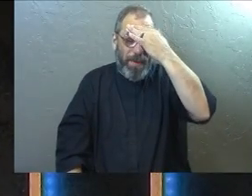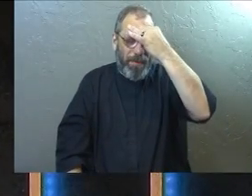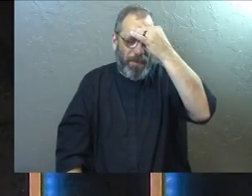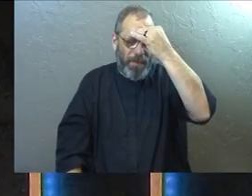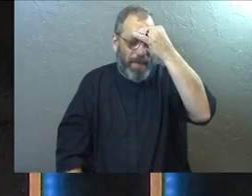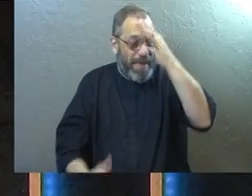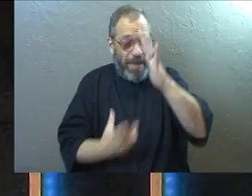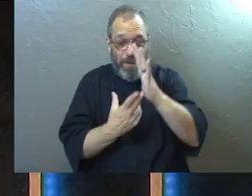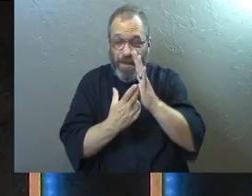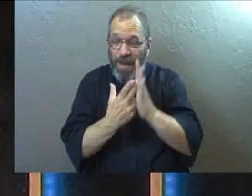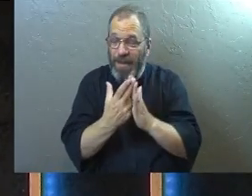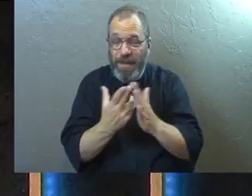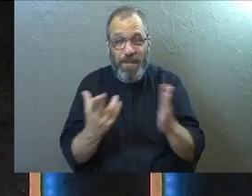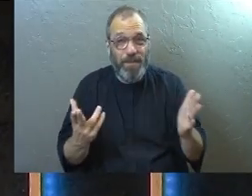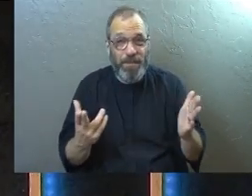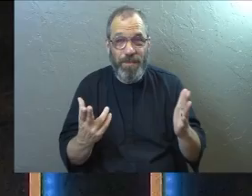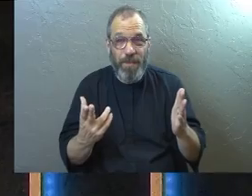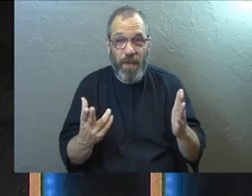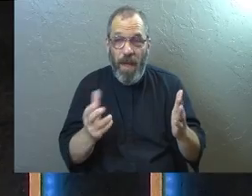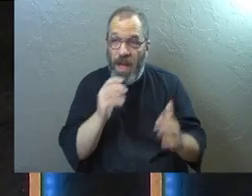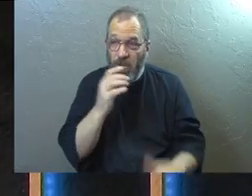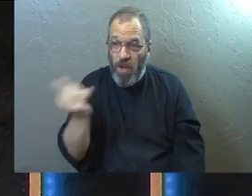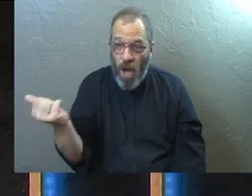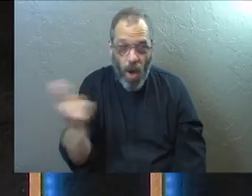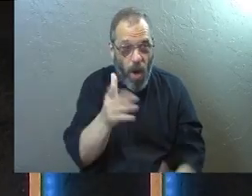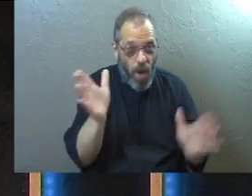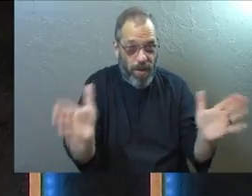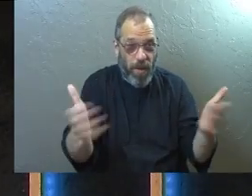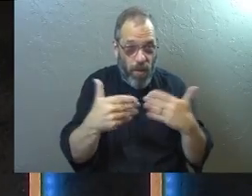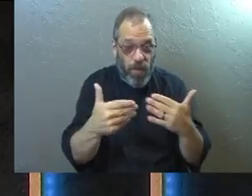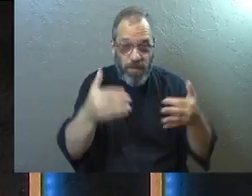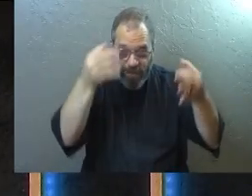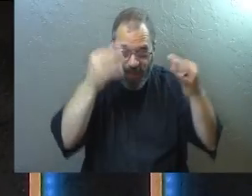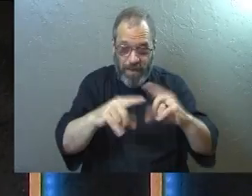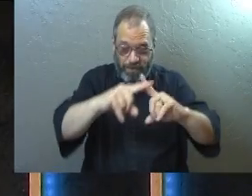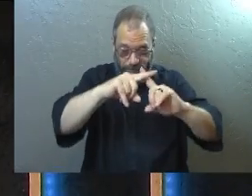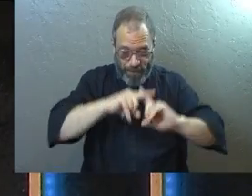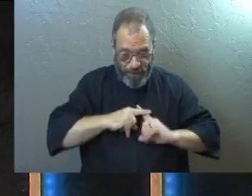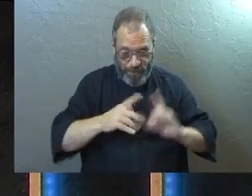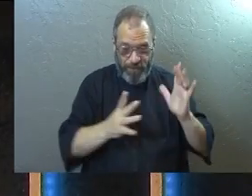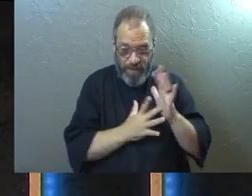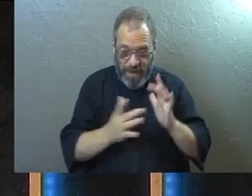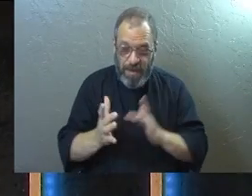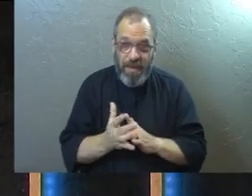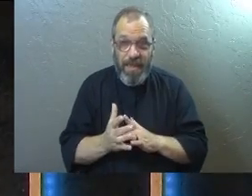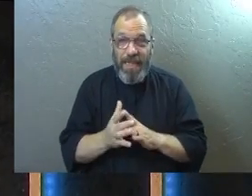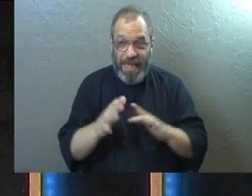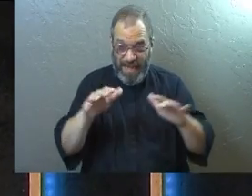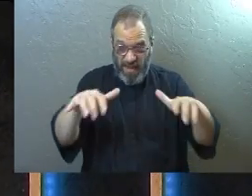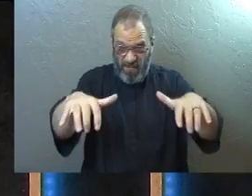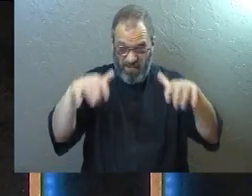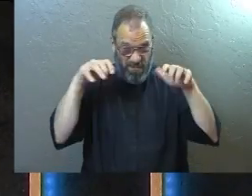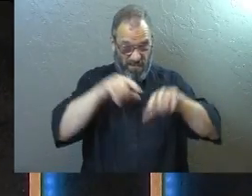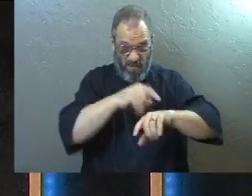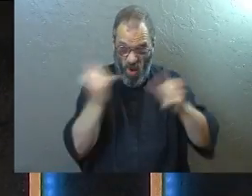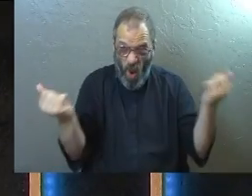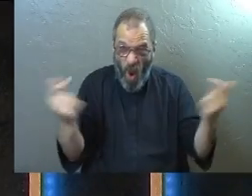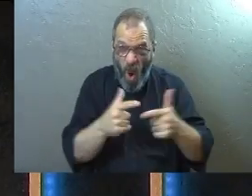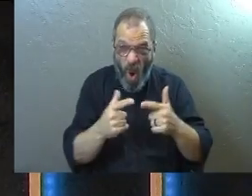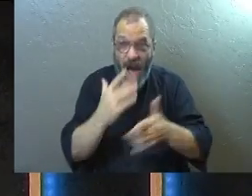just being honest, not everybody in this room will choose Christ. Not everybody in this room,